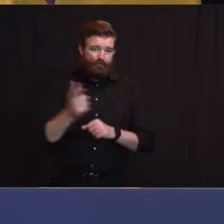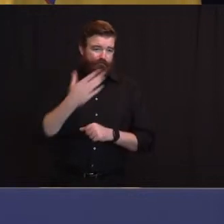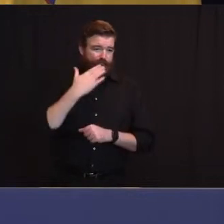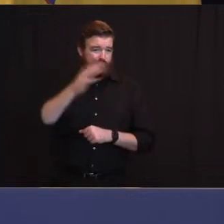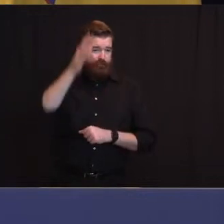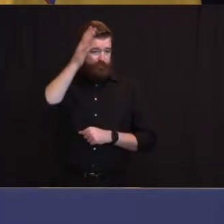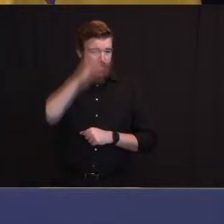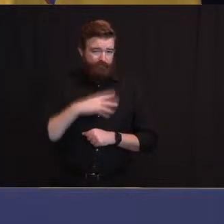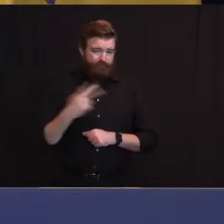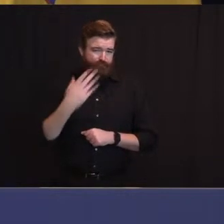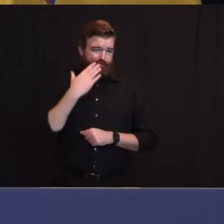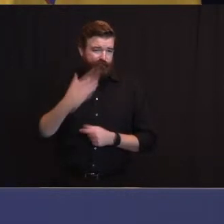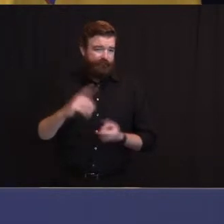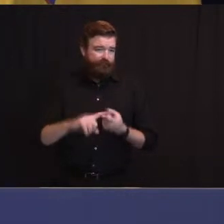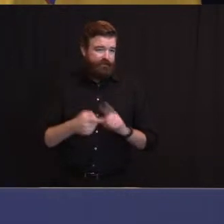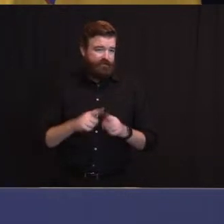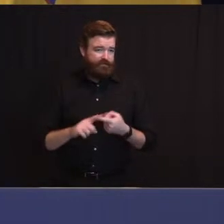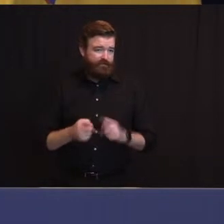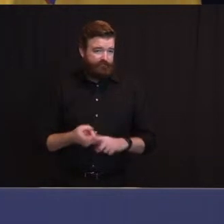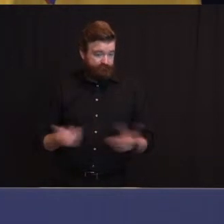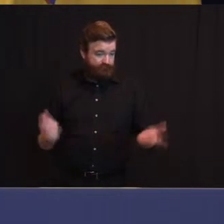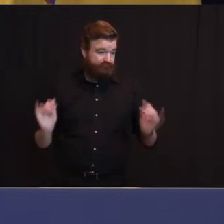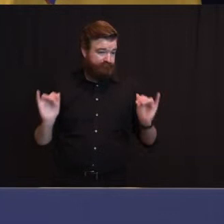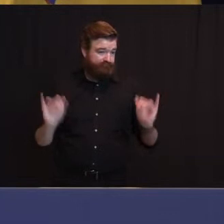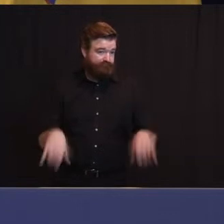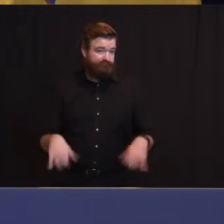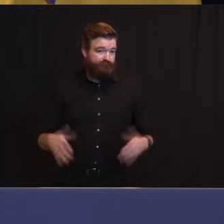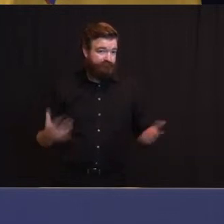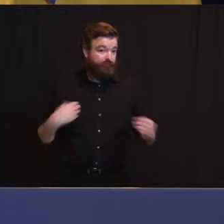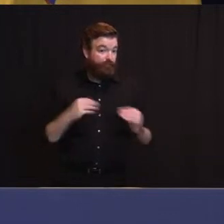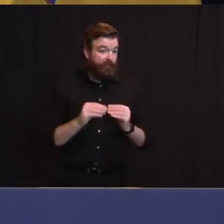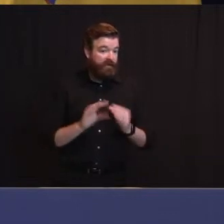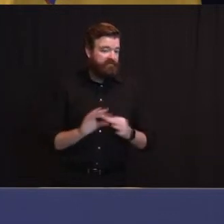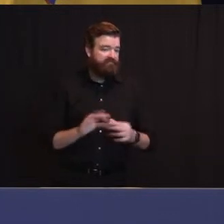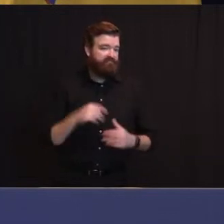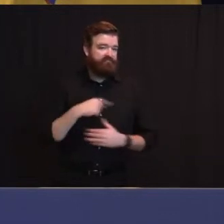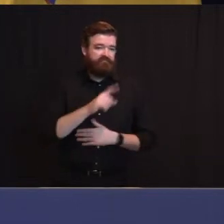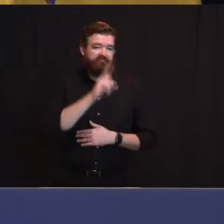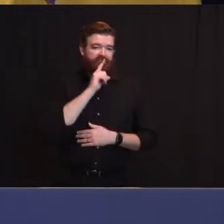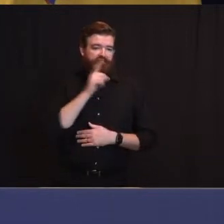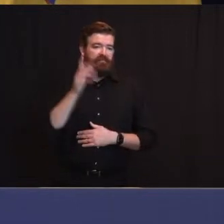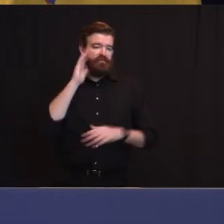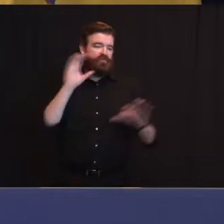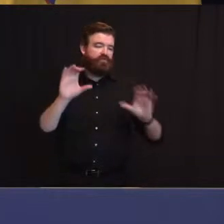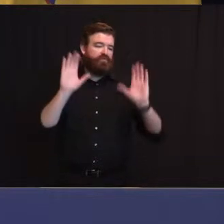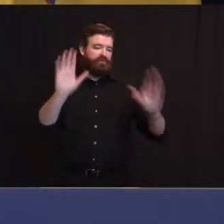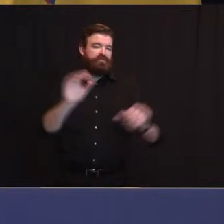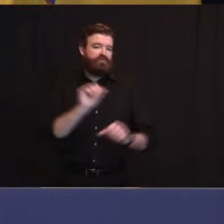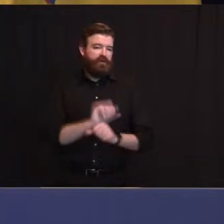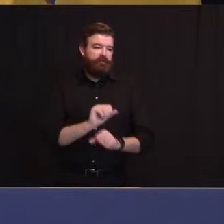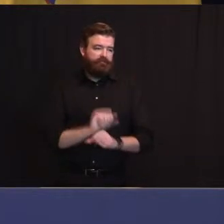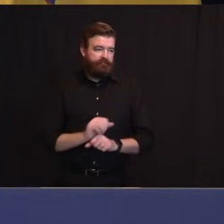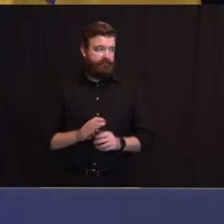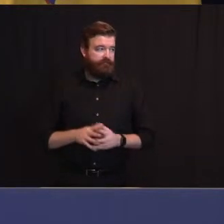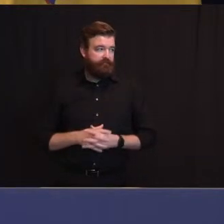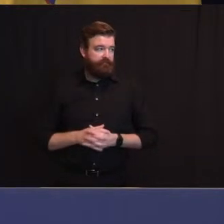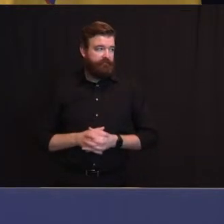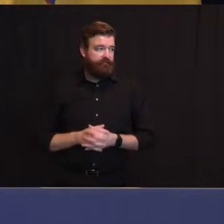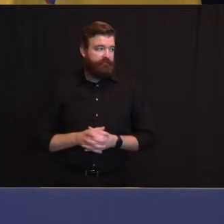and I'll leave it at that. think he'll do, he and the rest of the appointees will do an outstanding job. I still like that idea